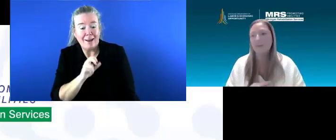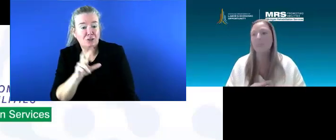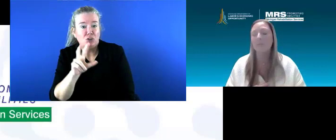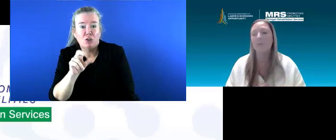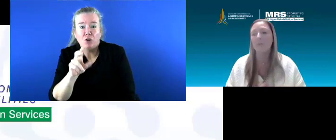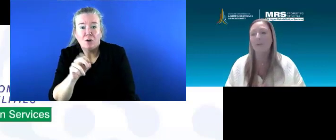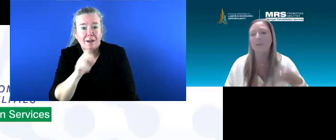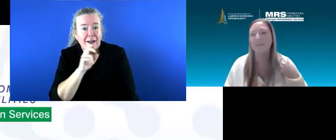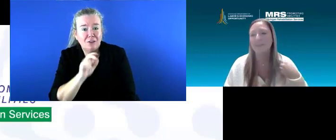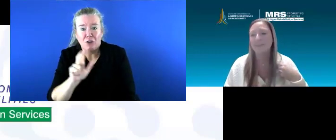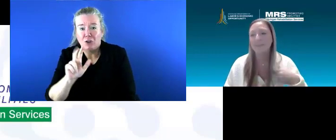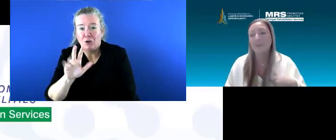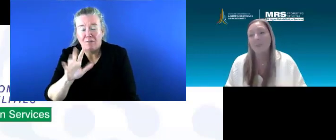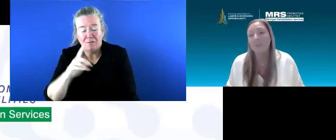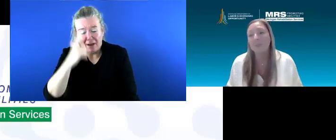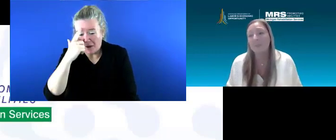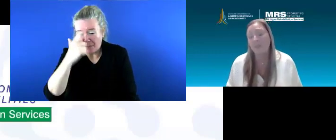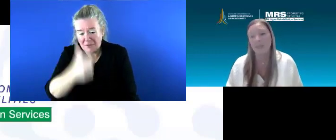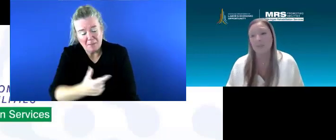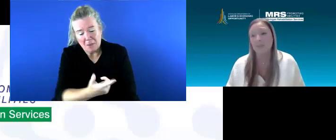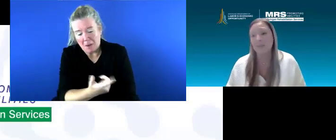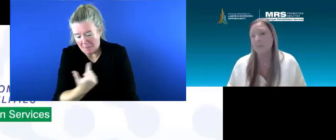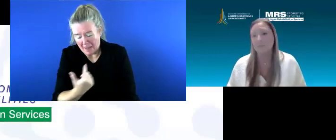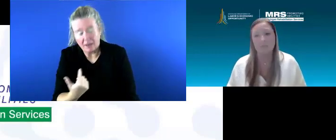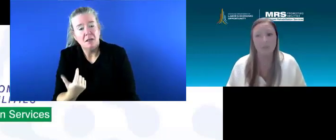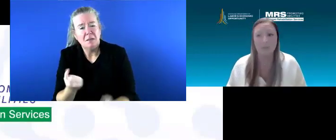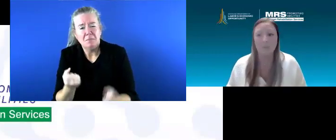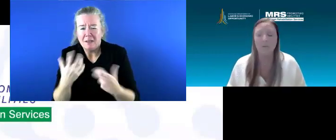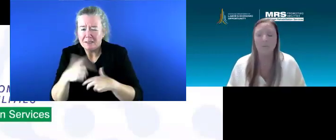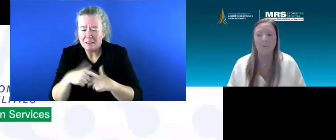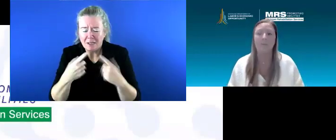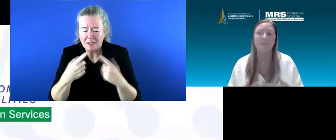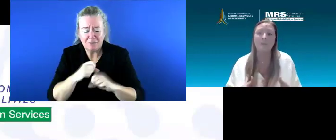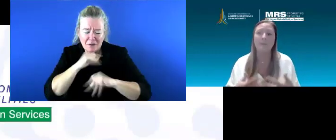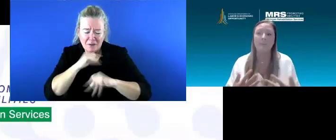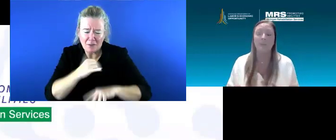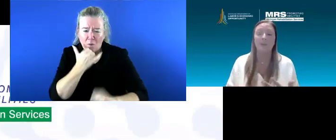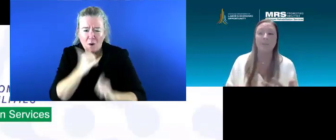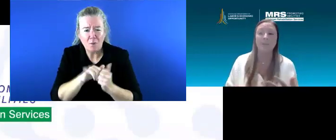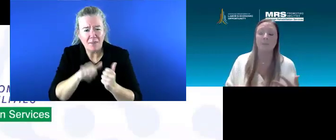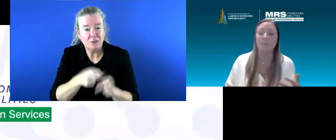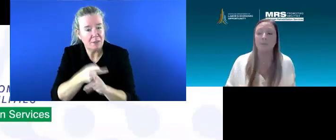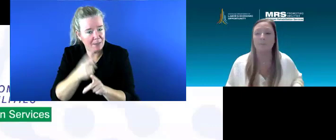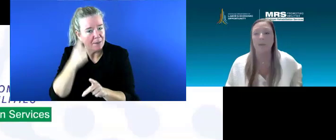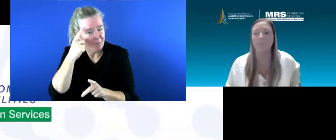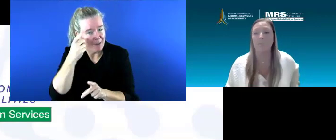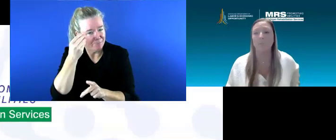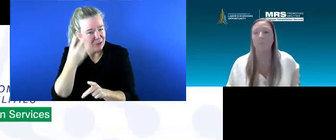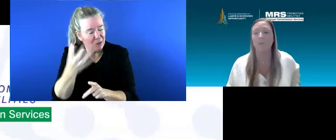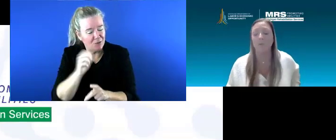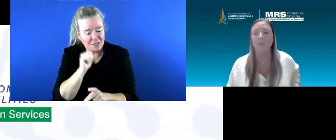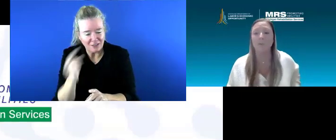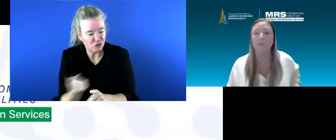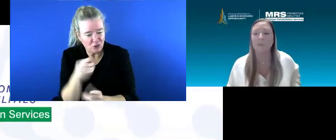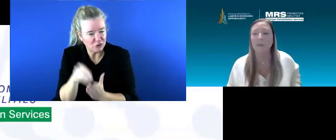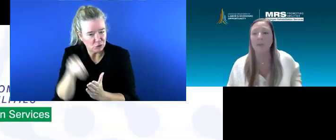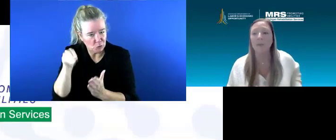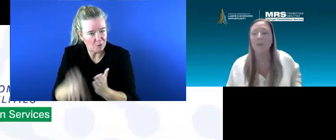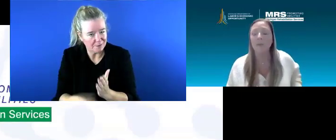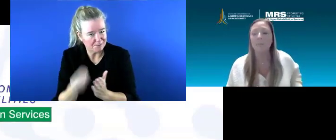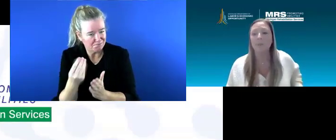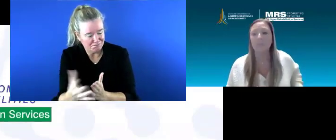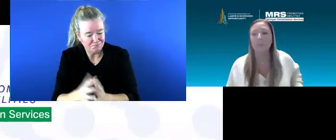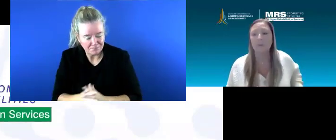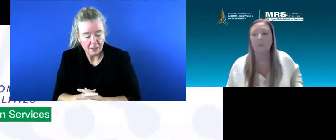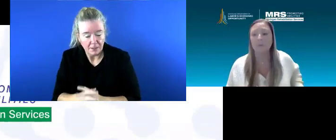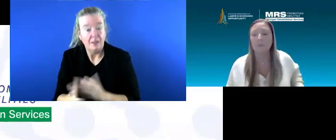35, you know, and, you know, and we see that and that there's nothing wrong with that. So keep that also too in mind when we're talking about that.